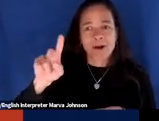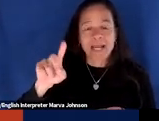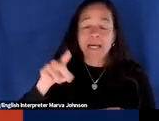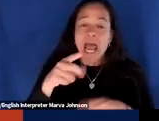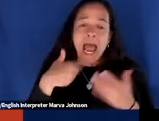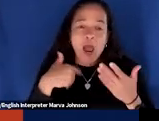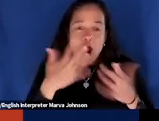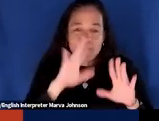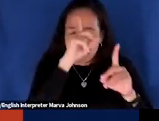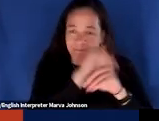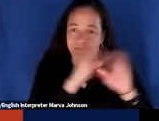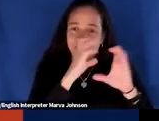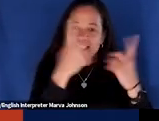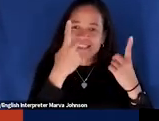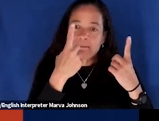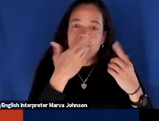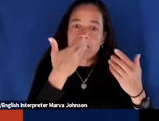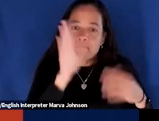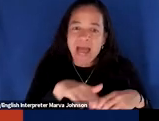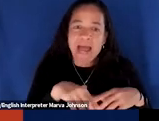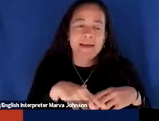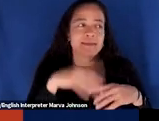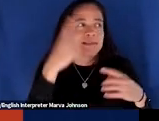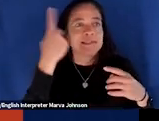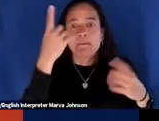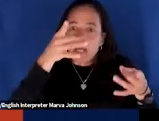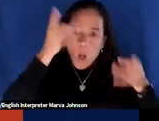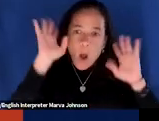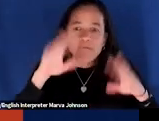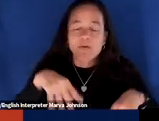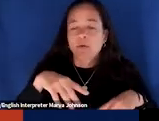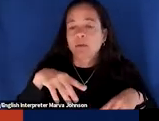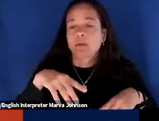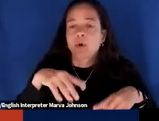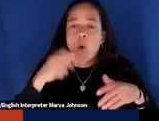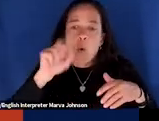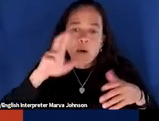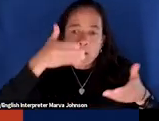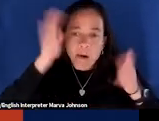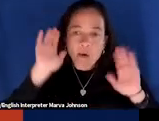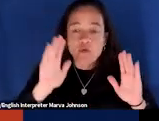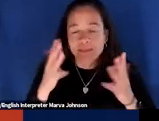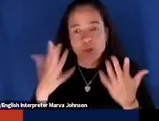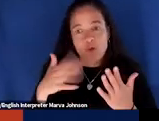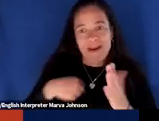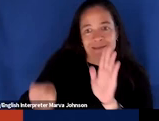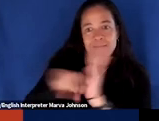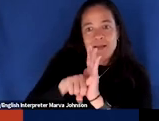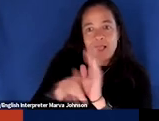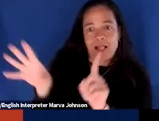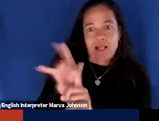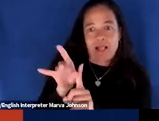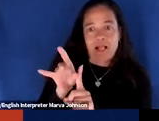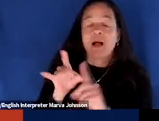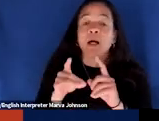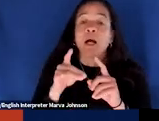bad you imagine it as something devastating or overwhelming now if part of the problem that we're trying